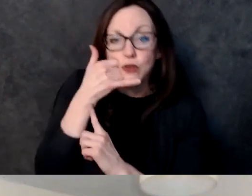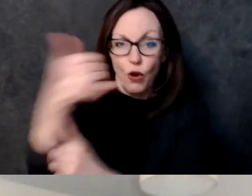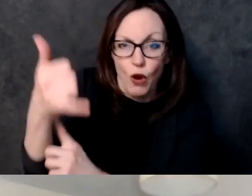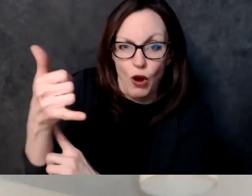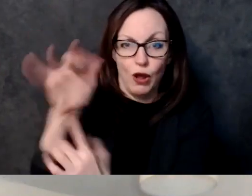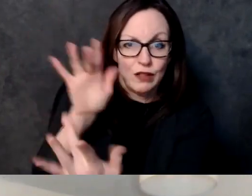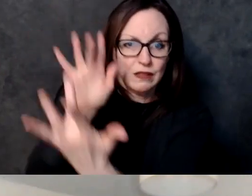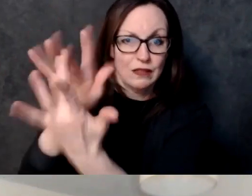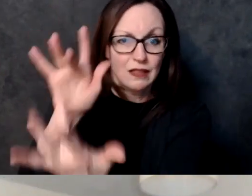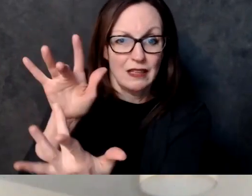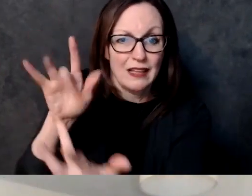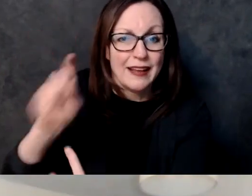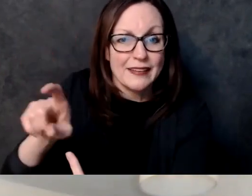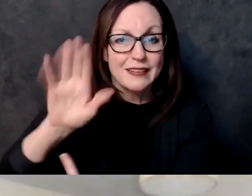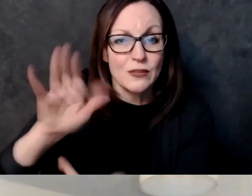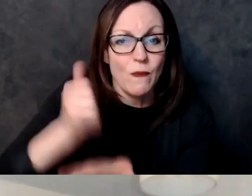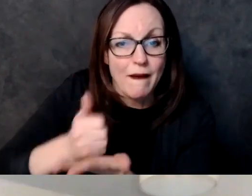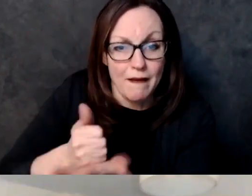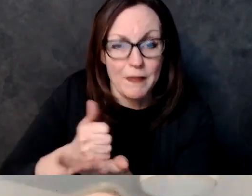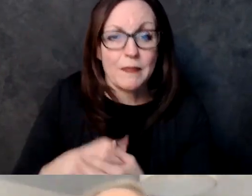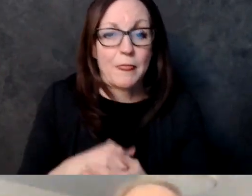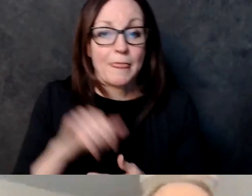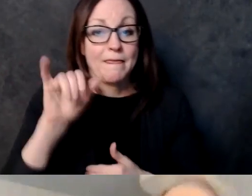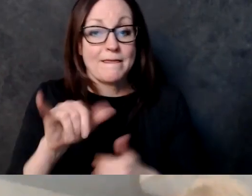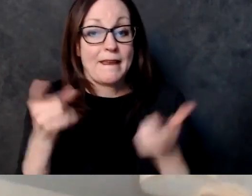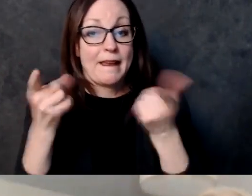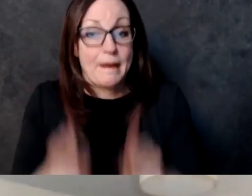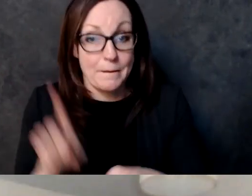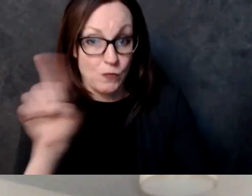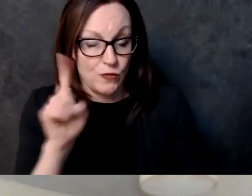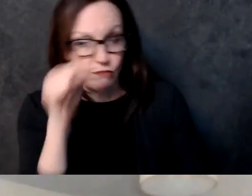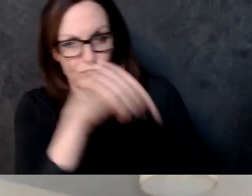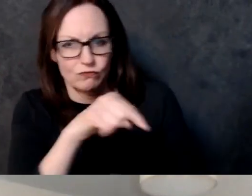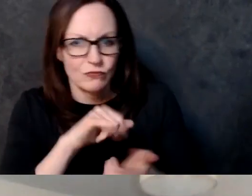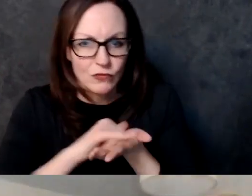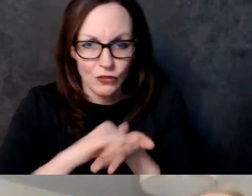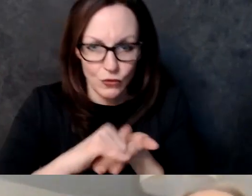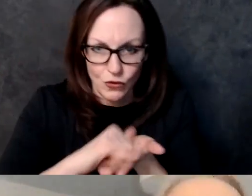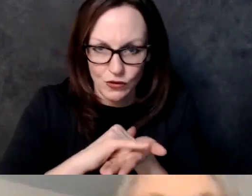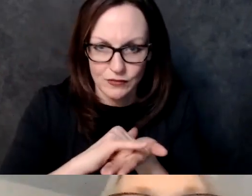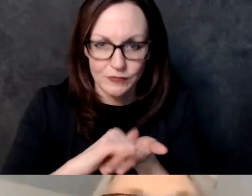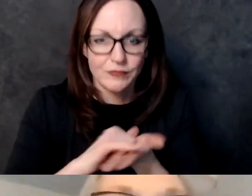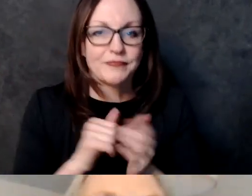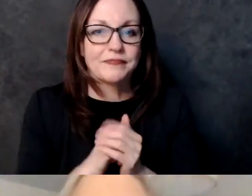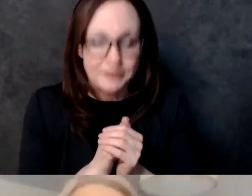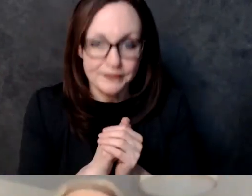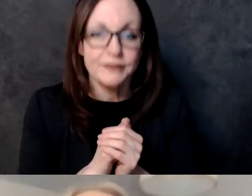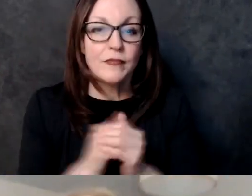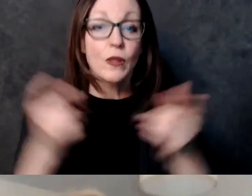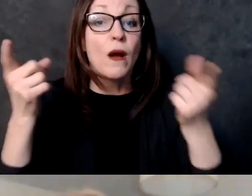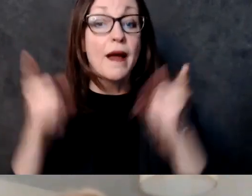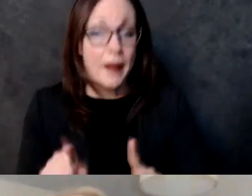and you know instead of you know and as someone who's worked in homeless who's worked in youth homeless shelters